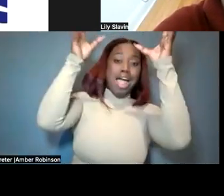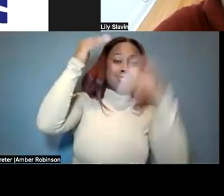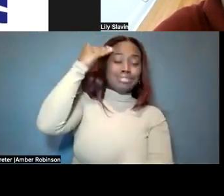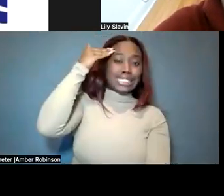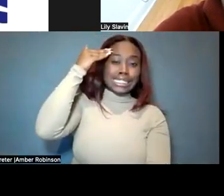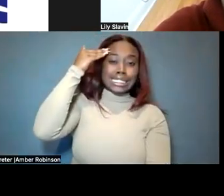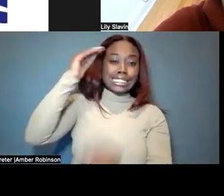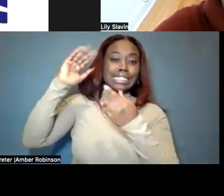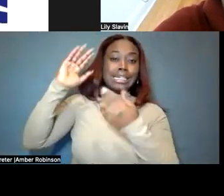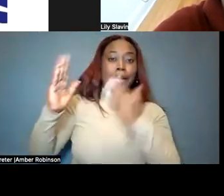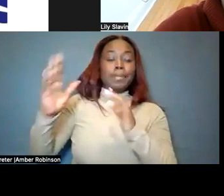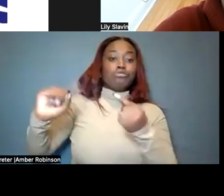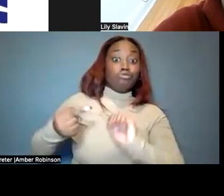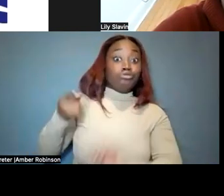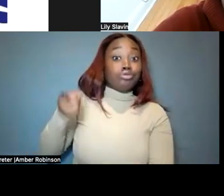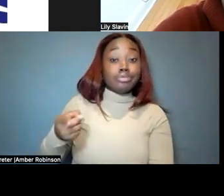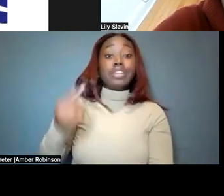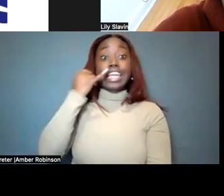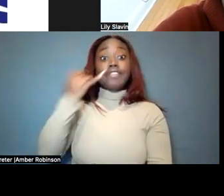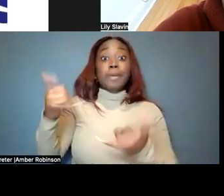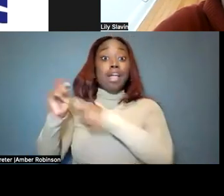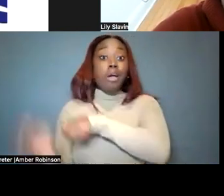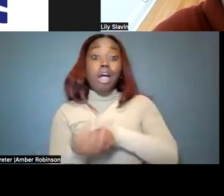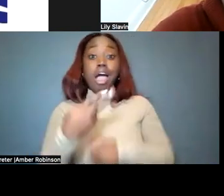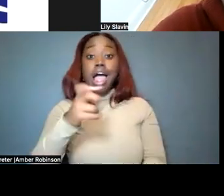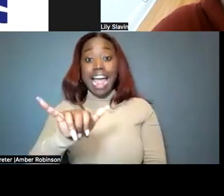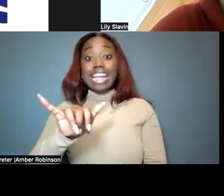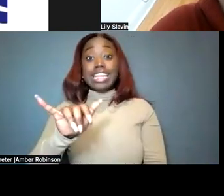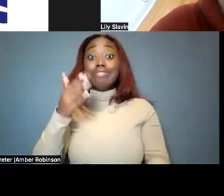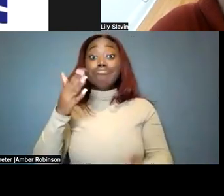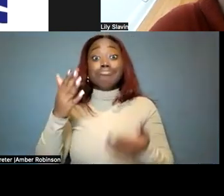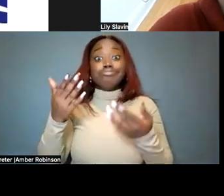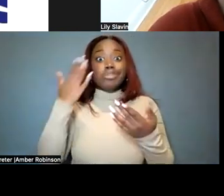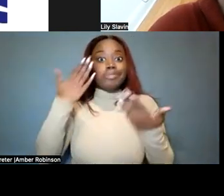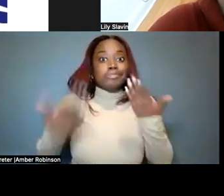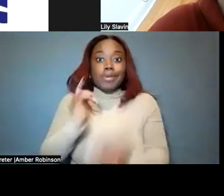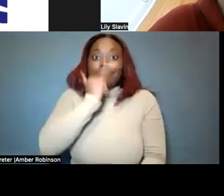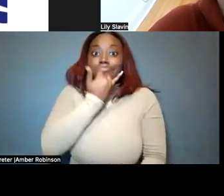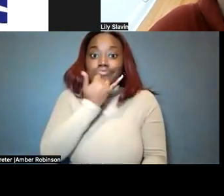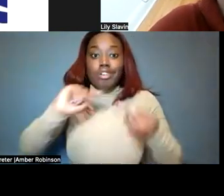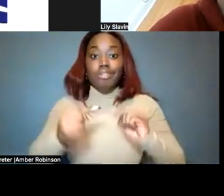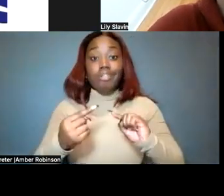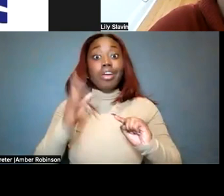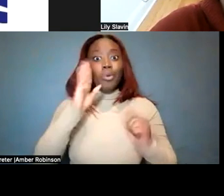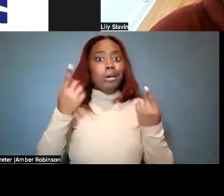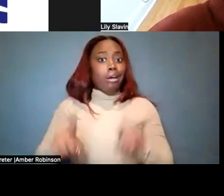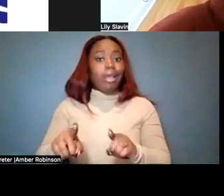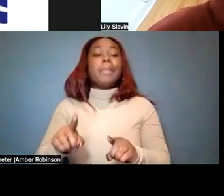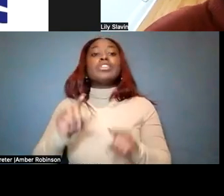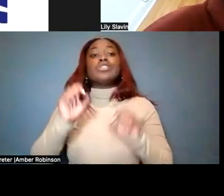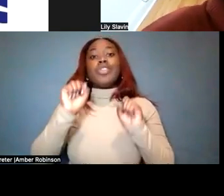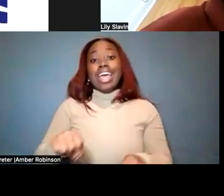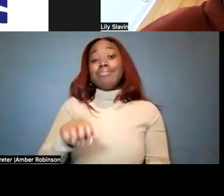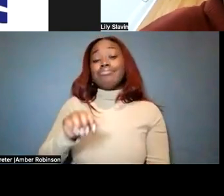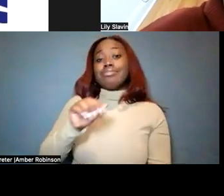whack you. If you're playing hockey, might get hit with a stick. It happens. And so it is an inherent risk you